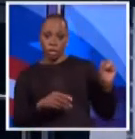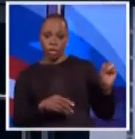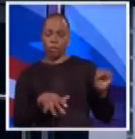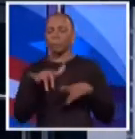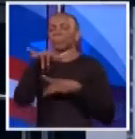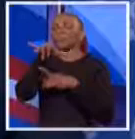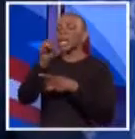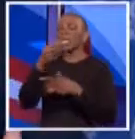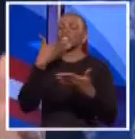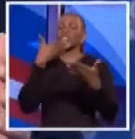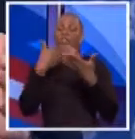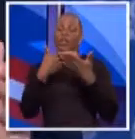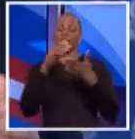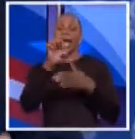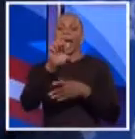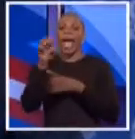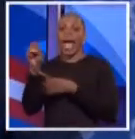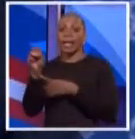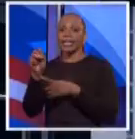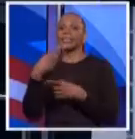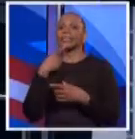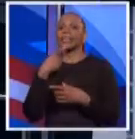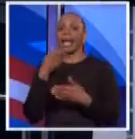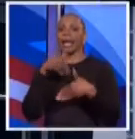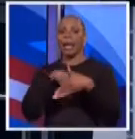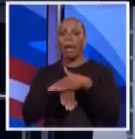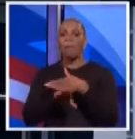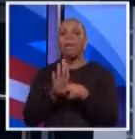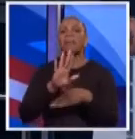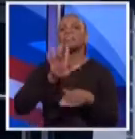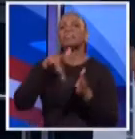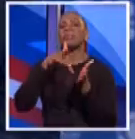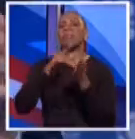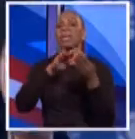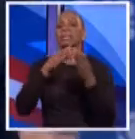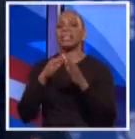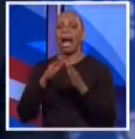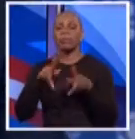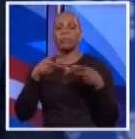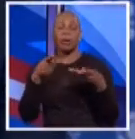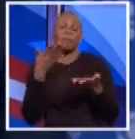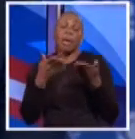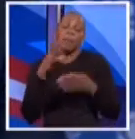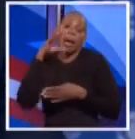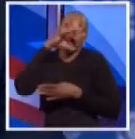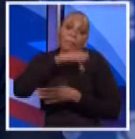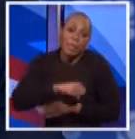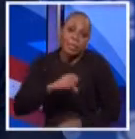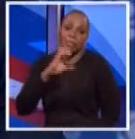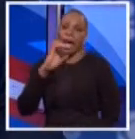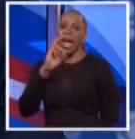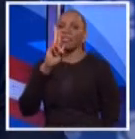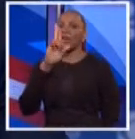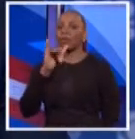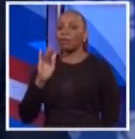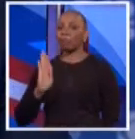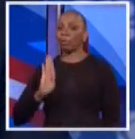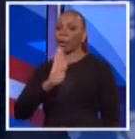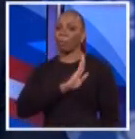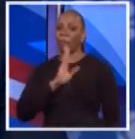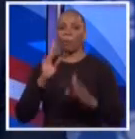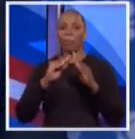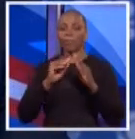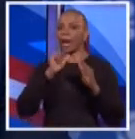that Elliot just came charging into the Midtown rezoning proposal. I guess I must have missed him at the community board meeting. I didn't see him